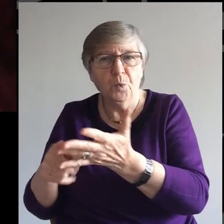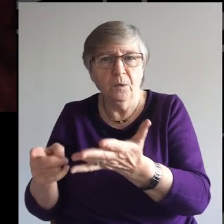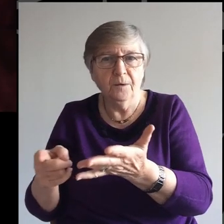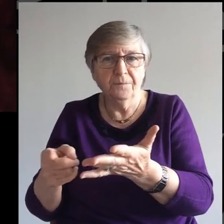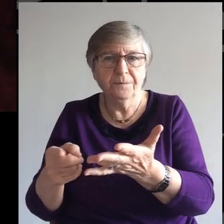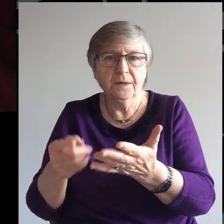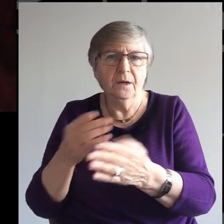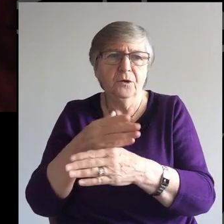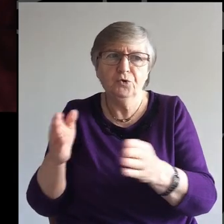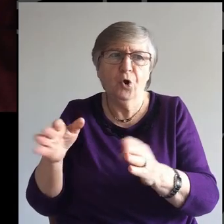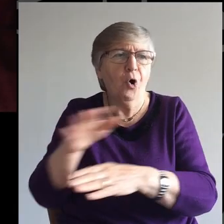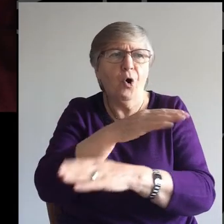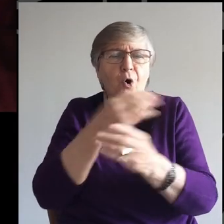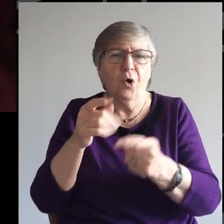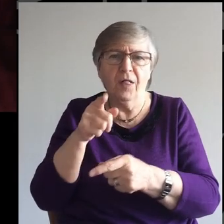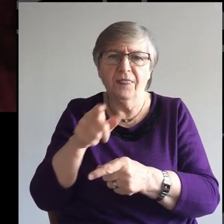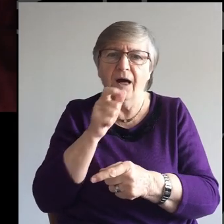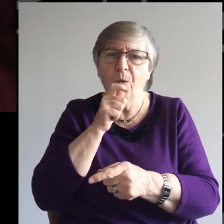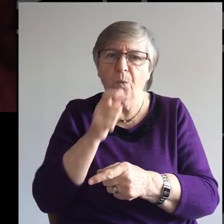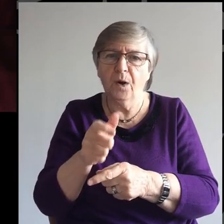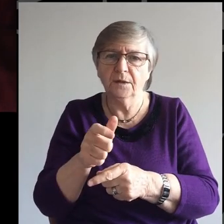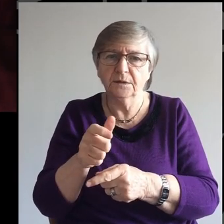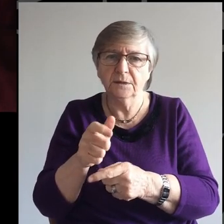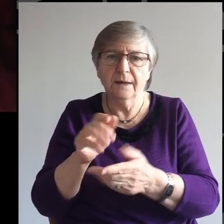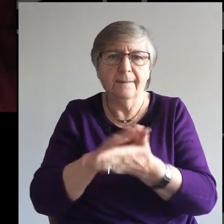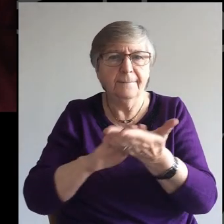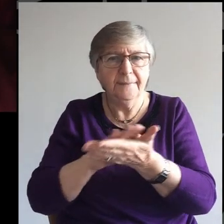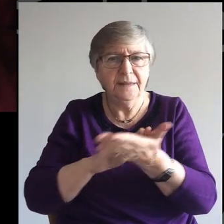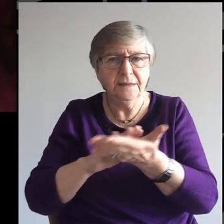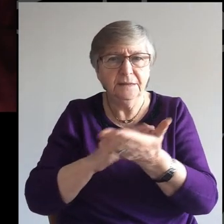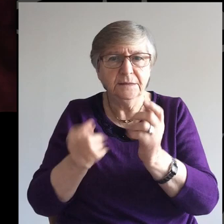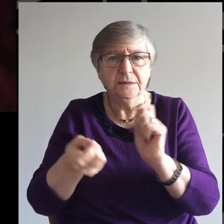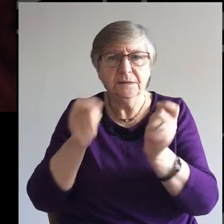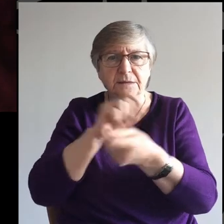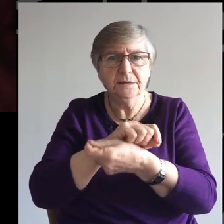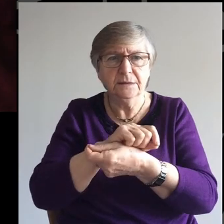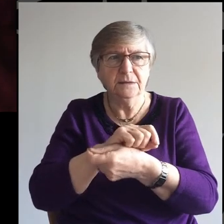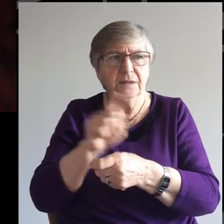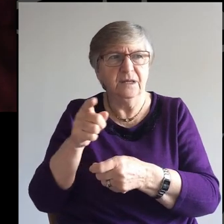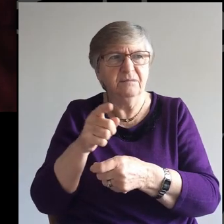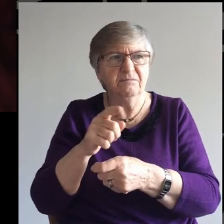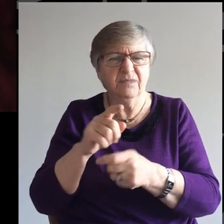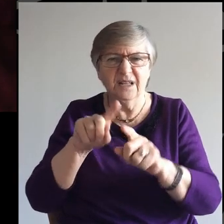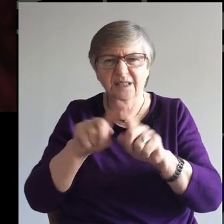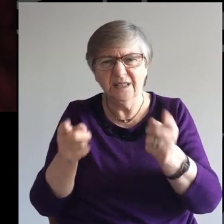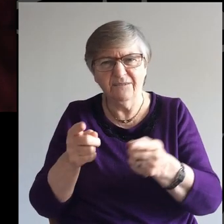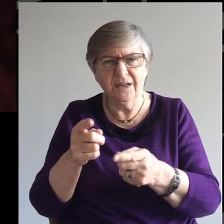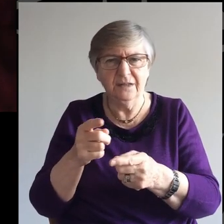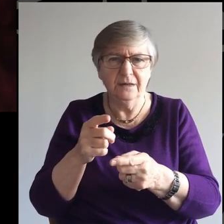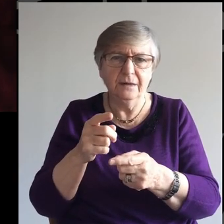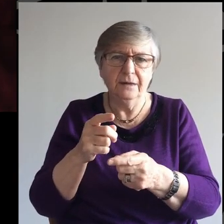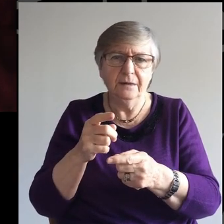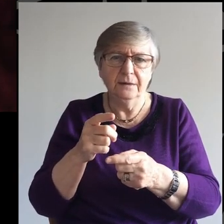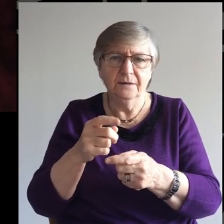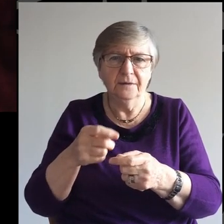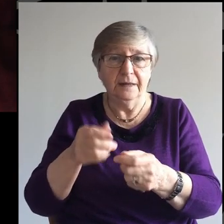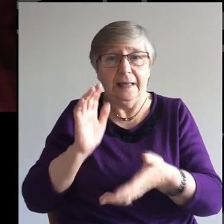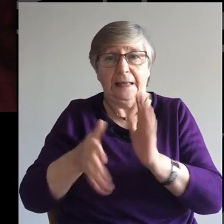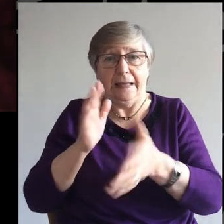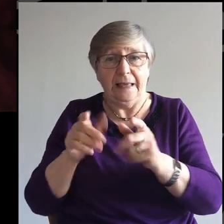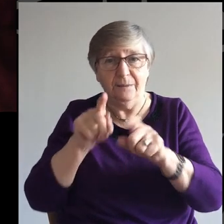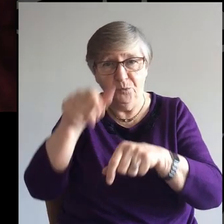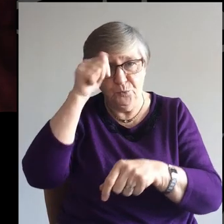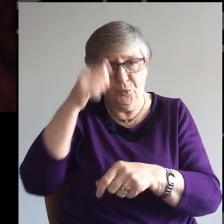course, not every use of conversion or converting means that. And there is this really rather bizarre game with a